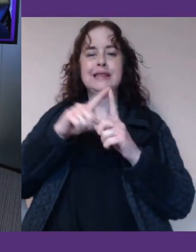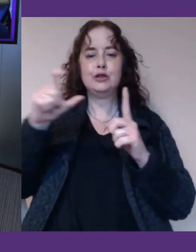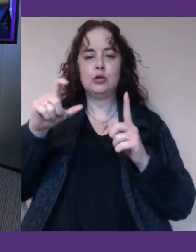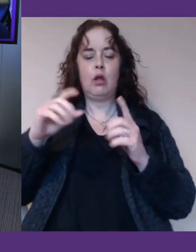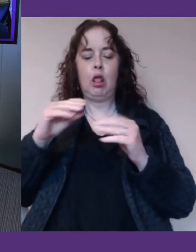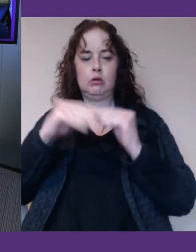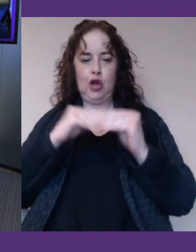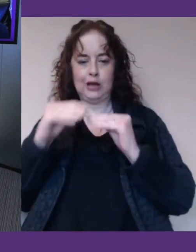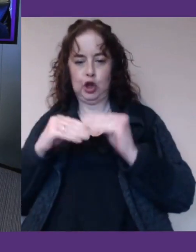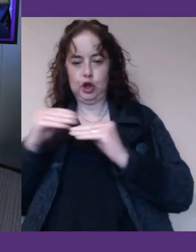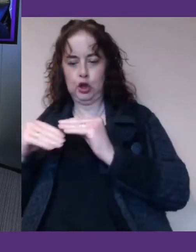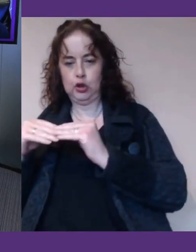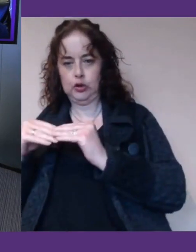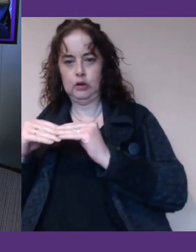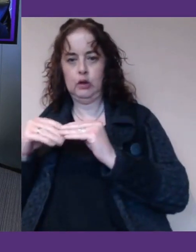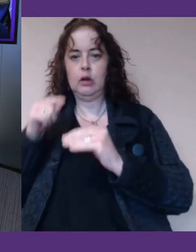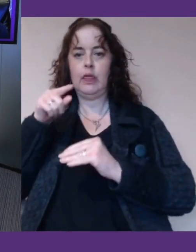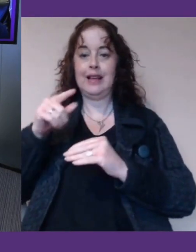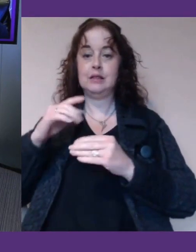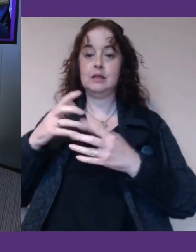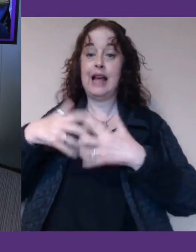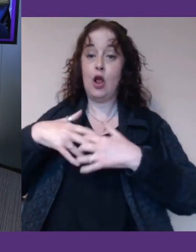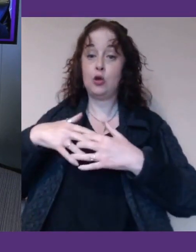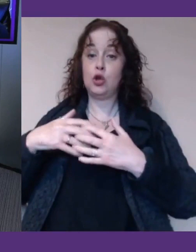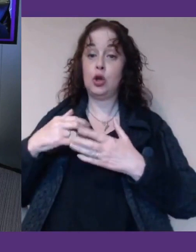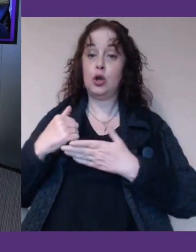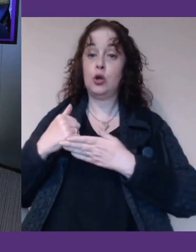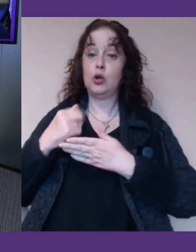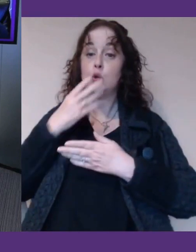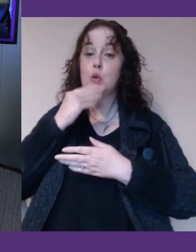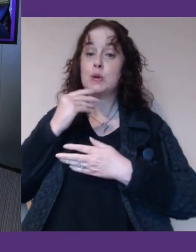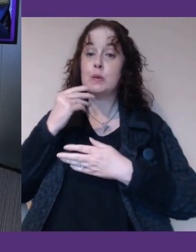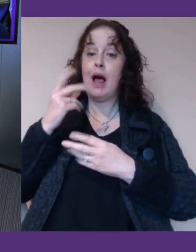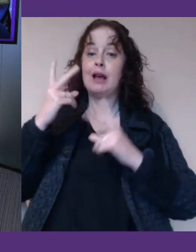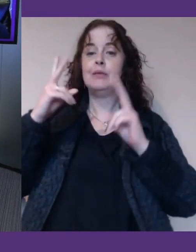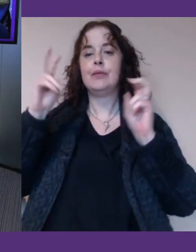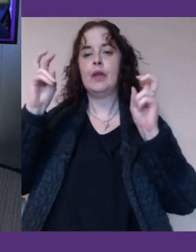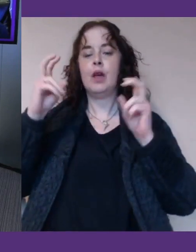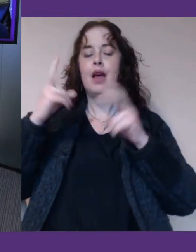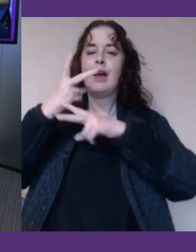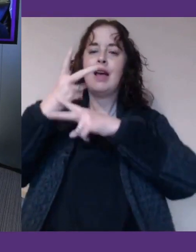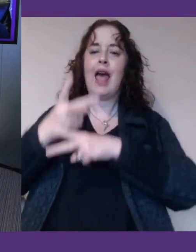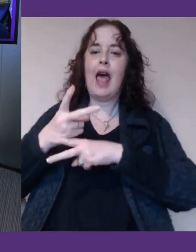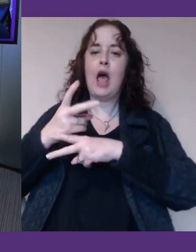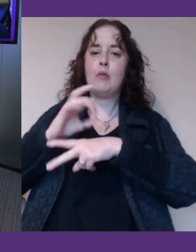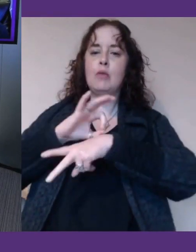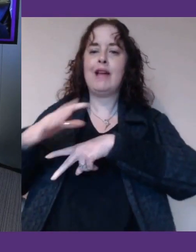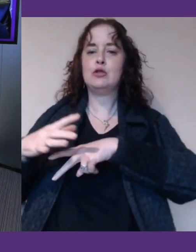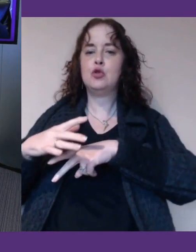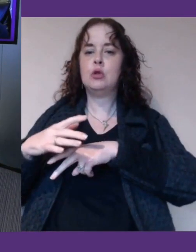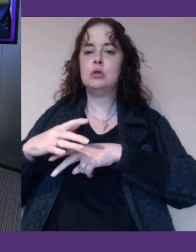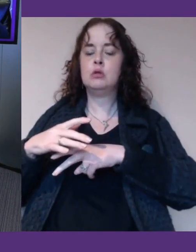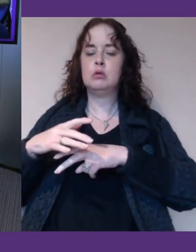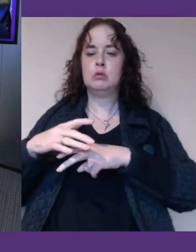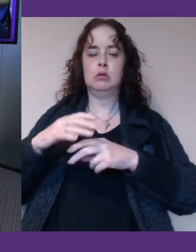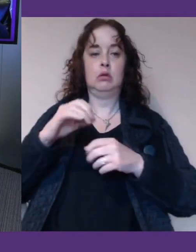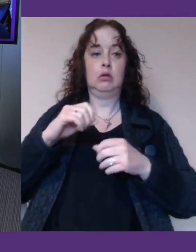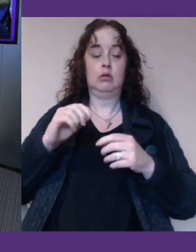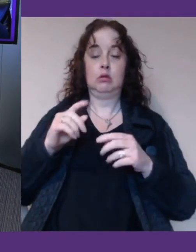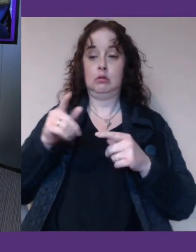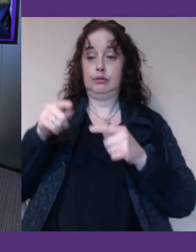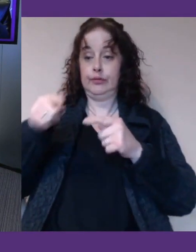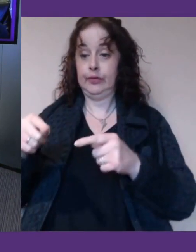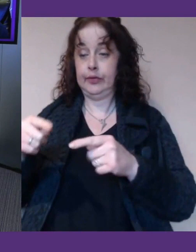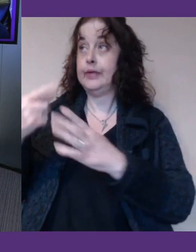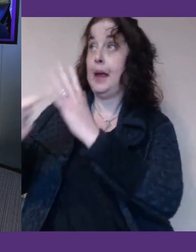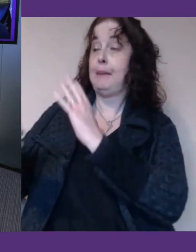that this is technology that's used by care professionals, rather than technology that's in the hands of disabled people who are receiving care. And